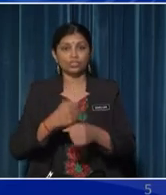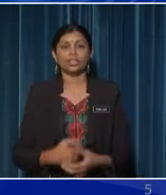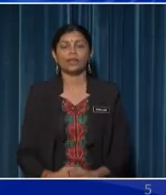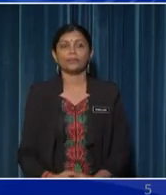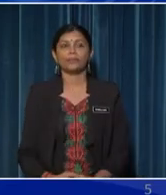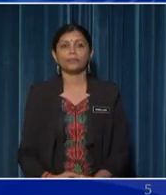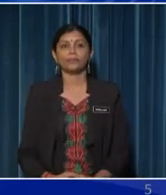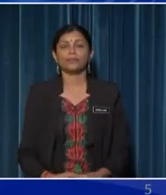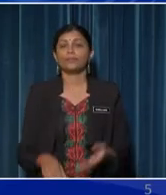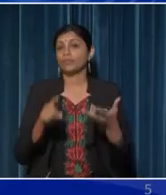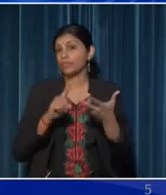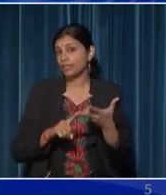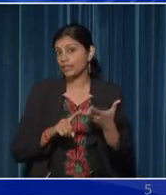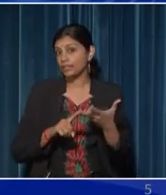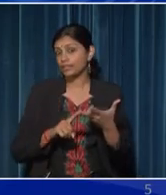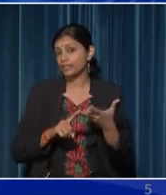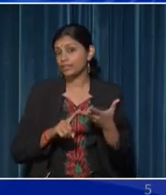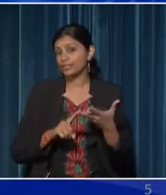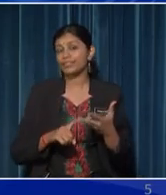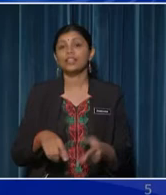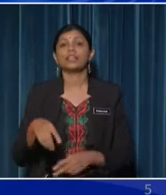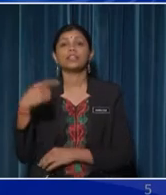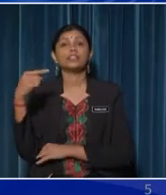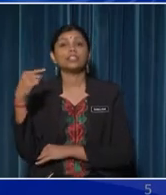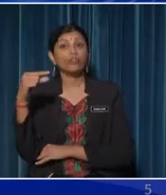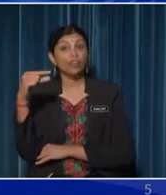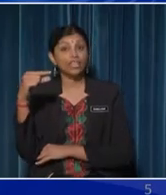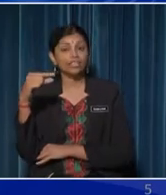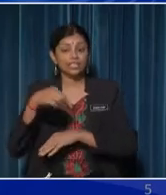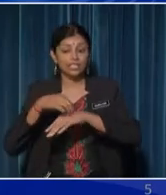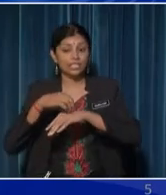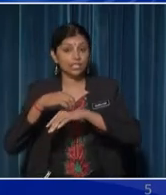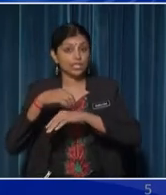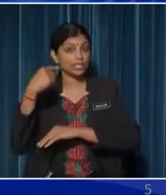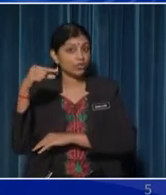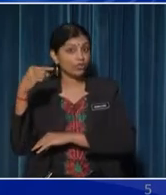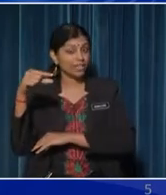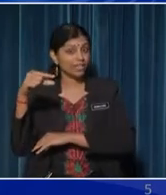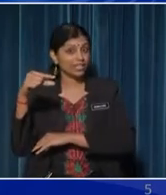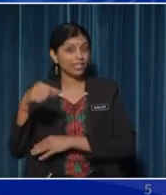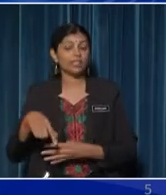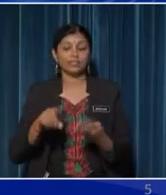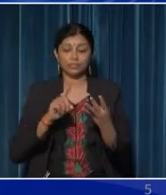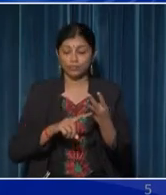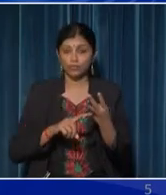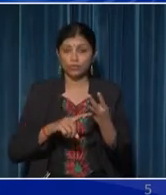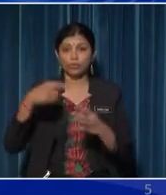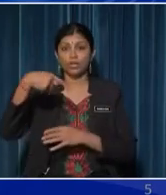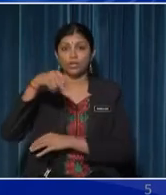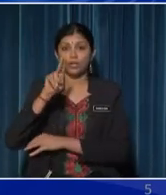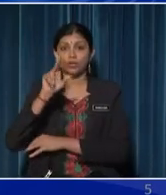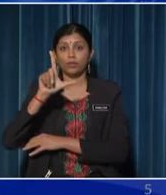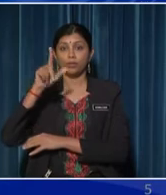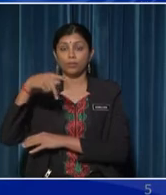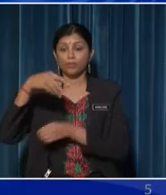oval shape We can also say that the skin is green in colour We can